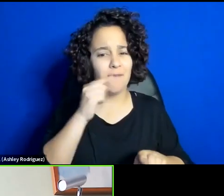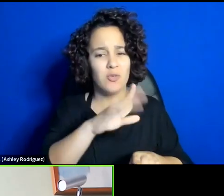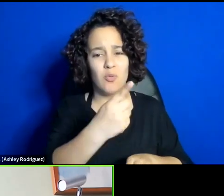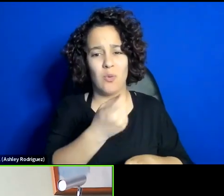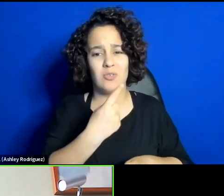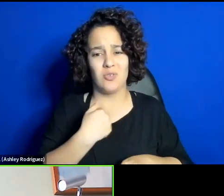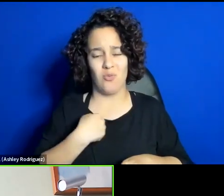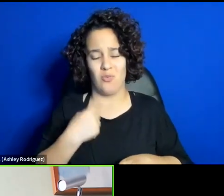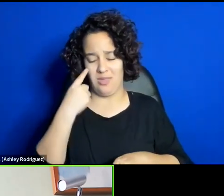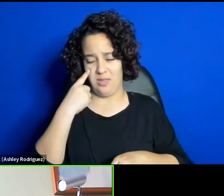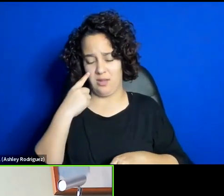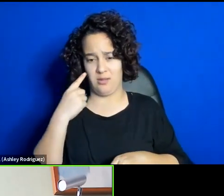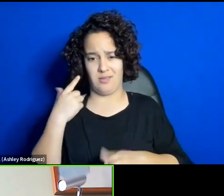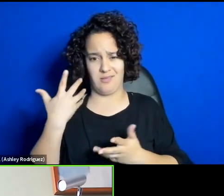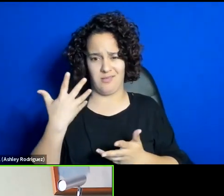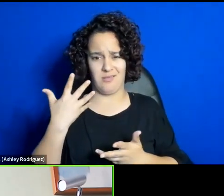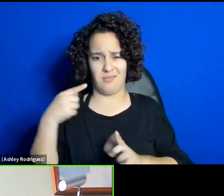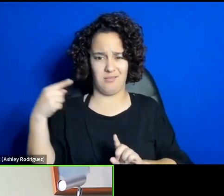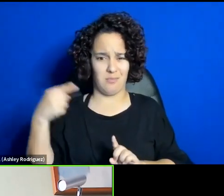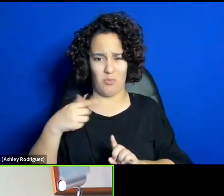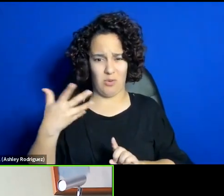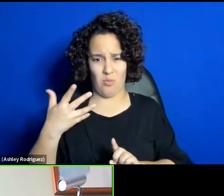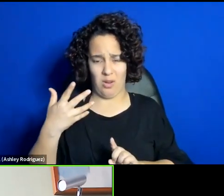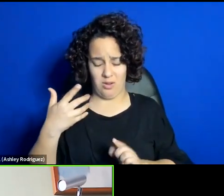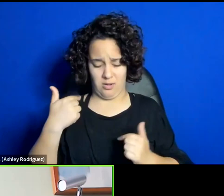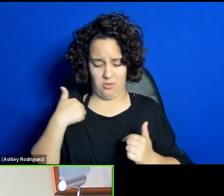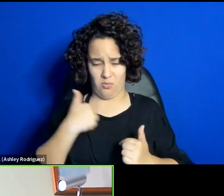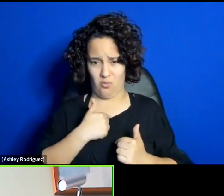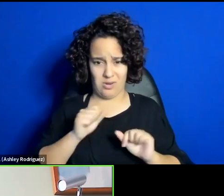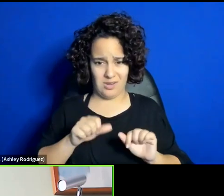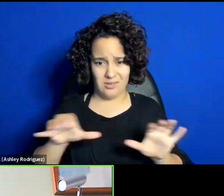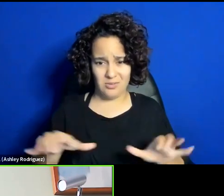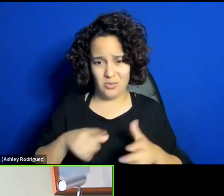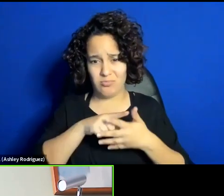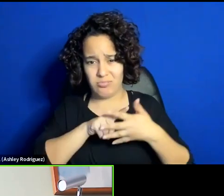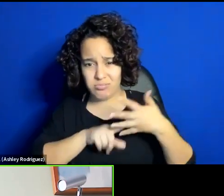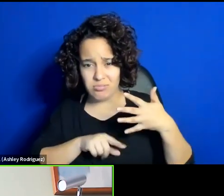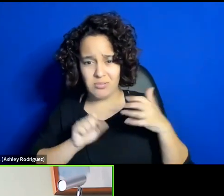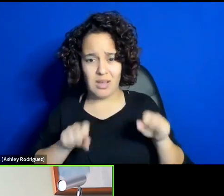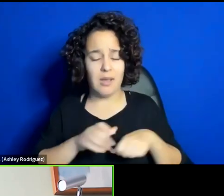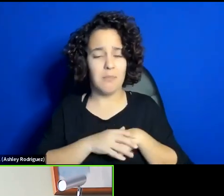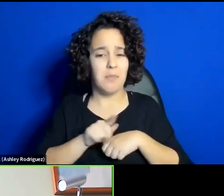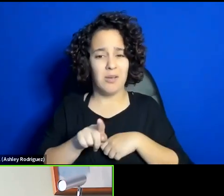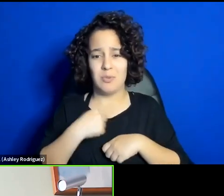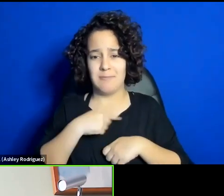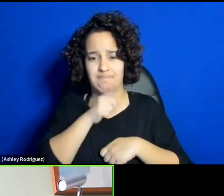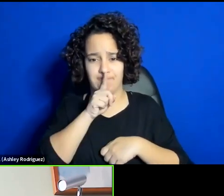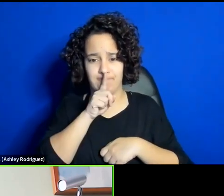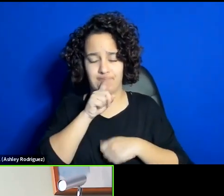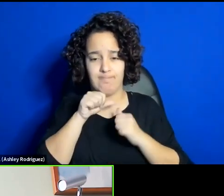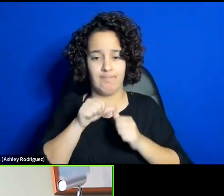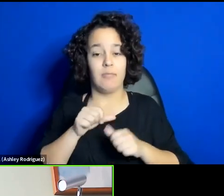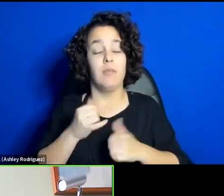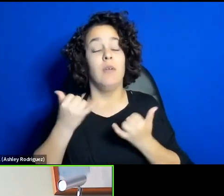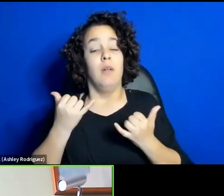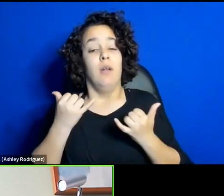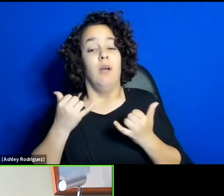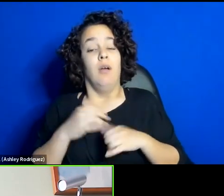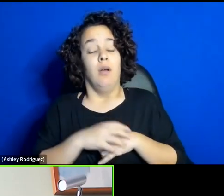good for in theatre, as many as good artists could live on this planet Earth. Azad I'm just going to give you my